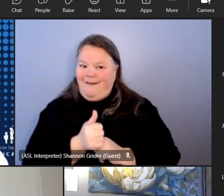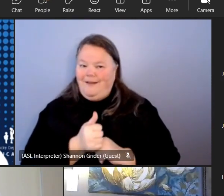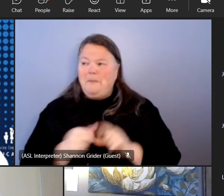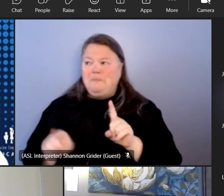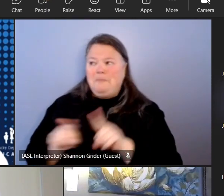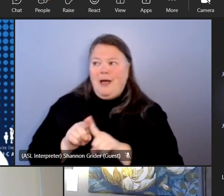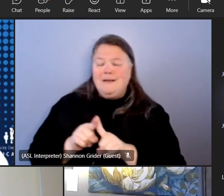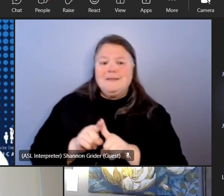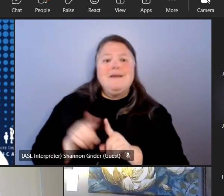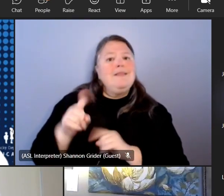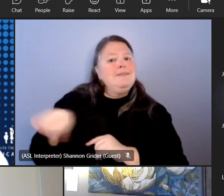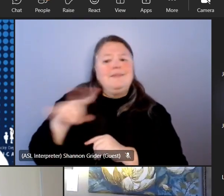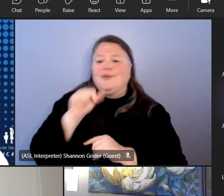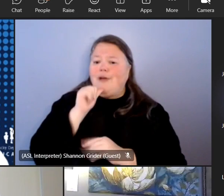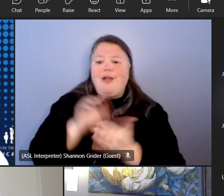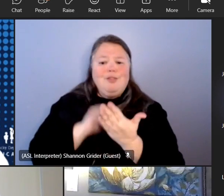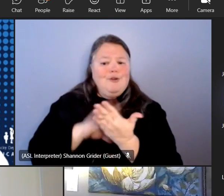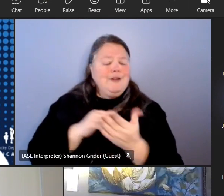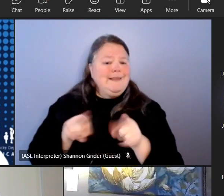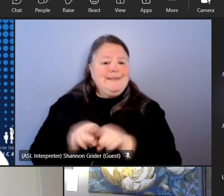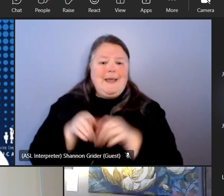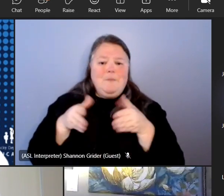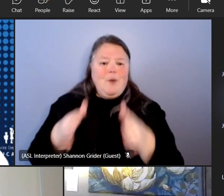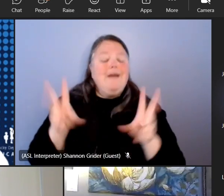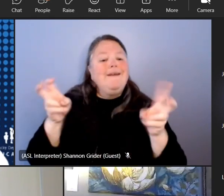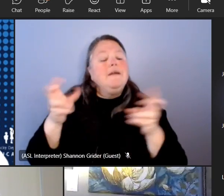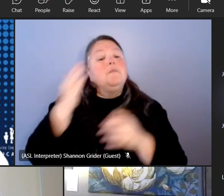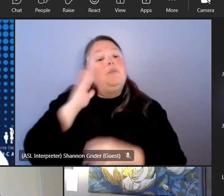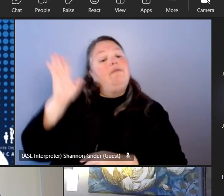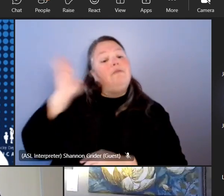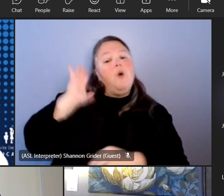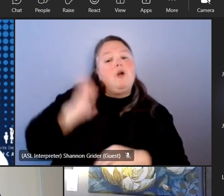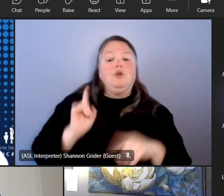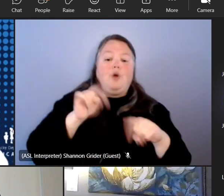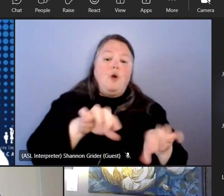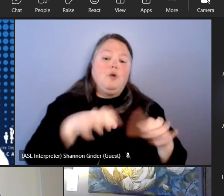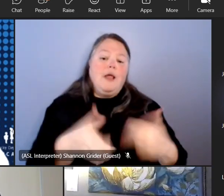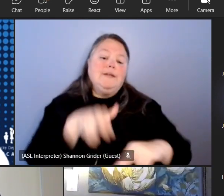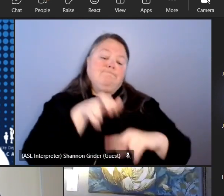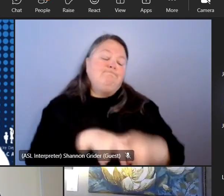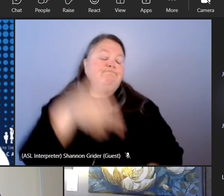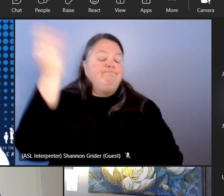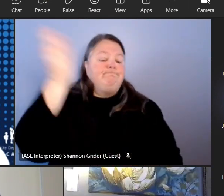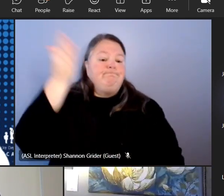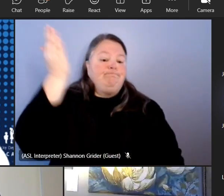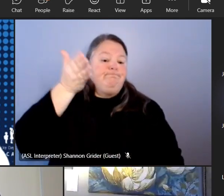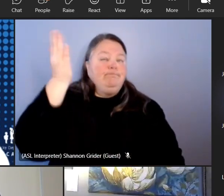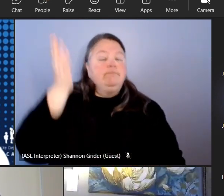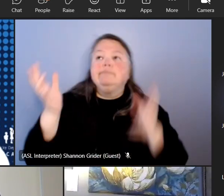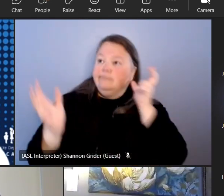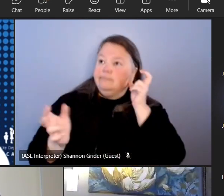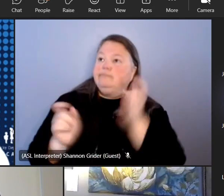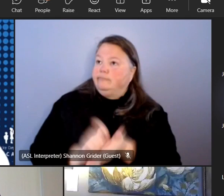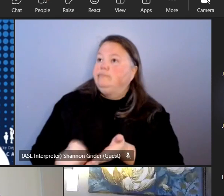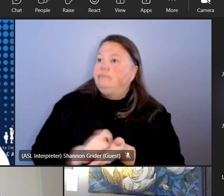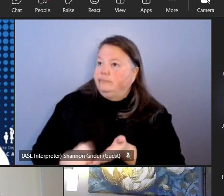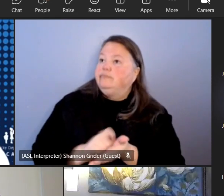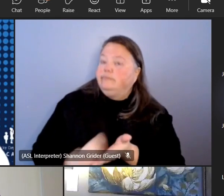there's no more the lectures kind of style teaching and um